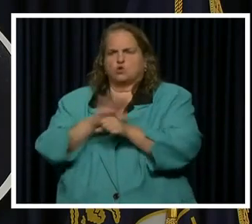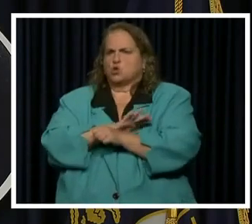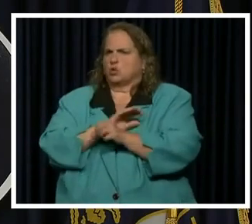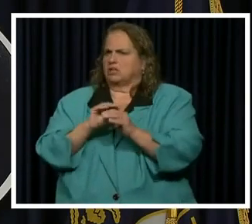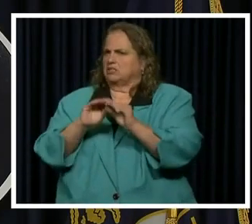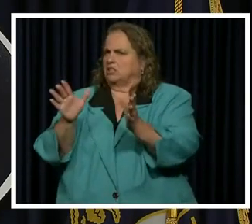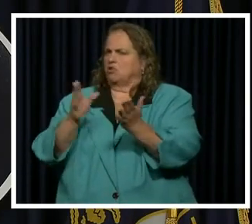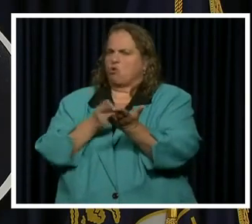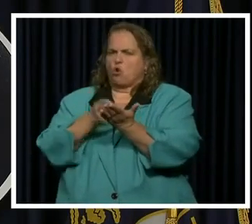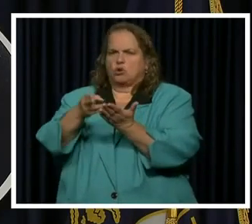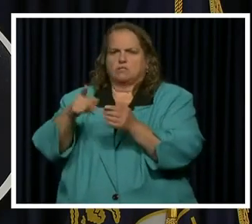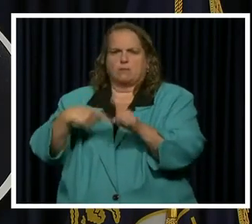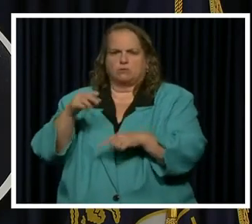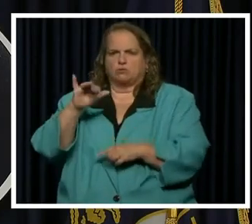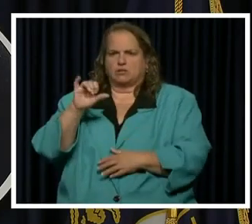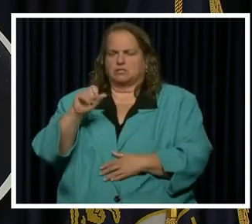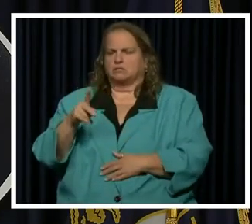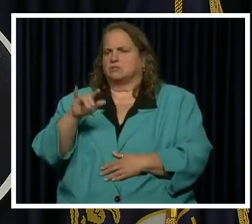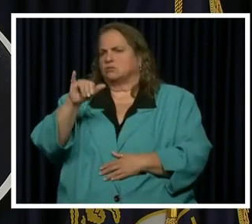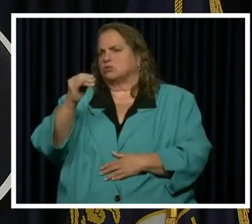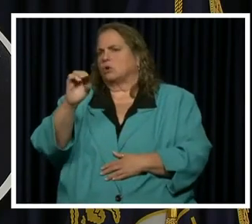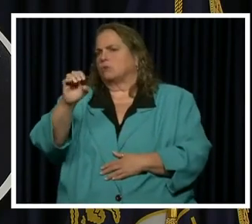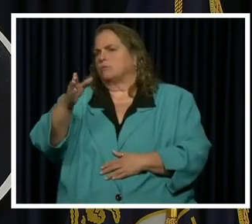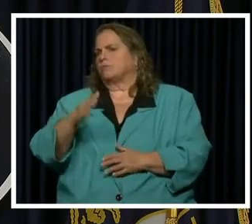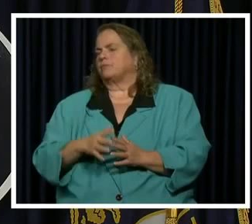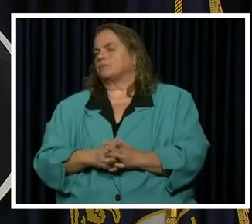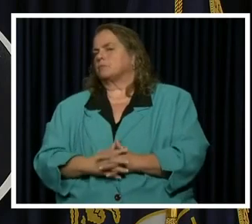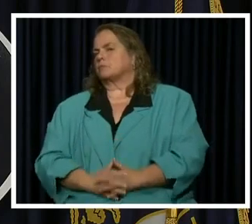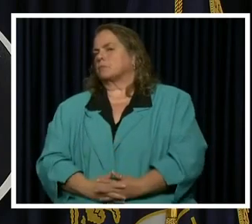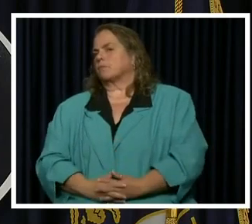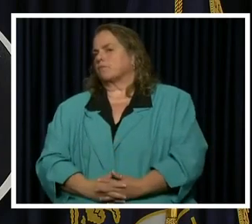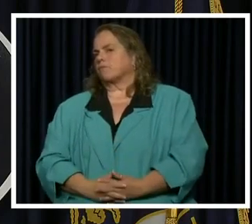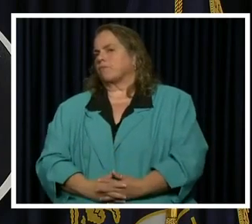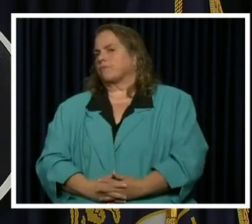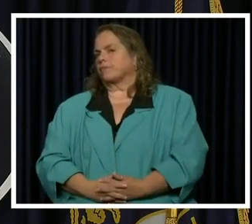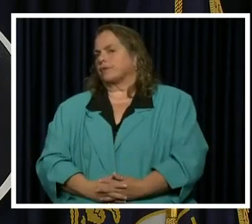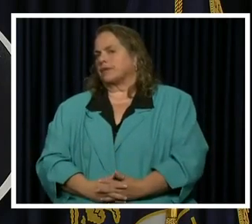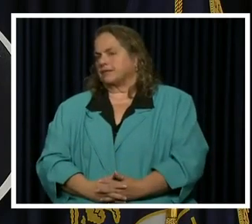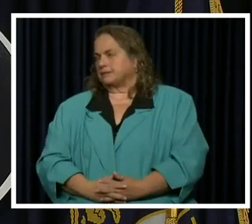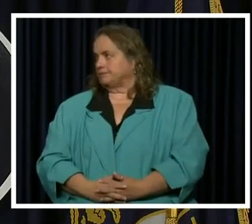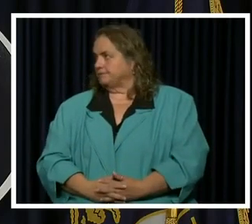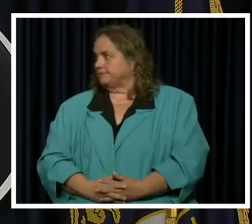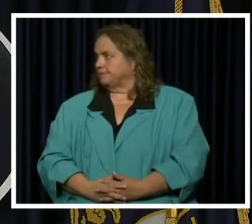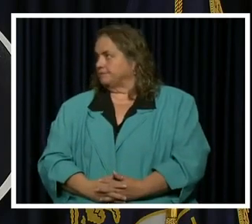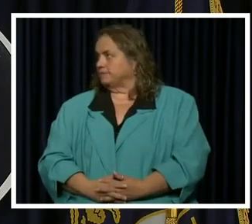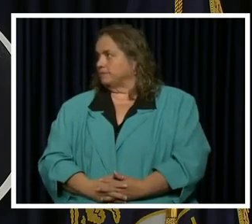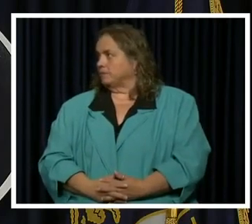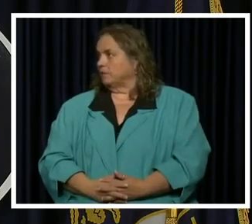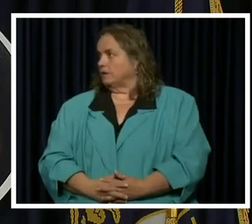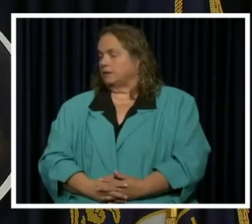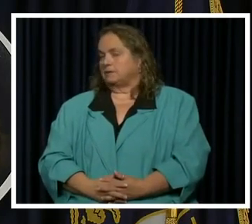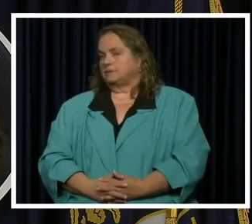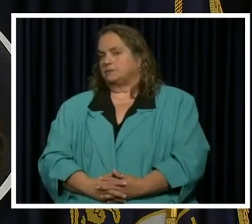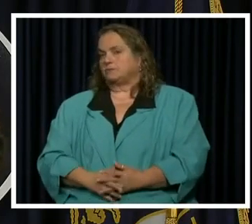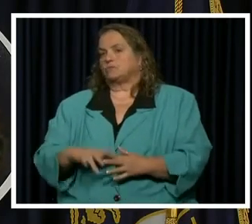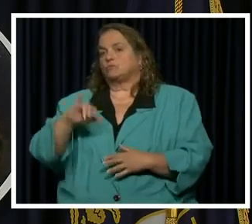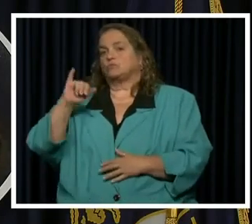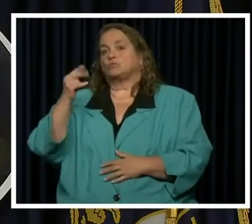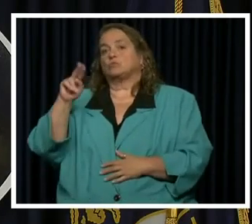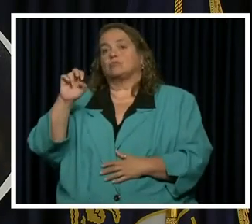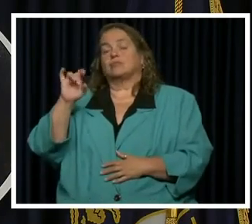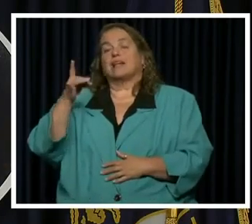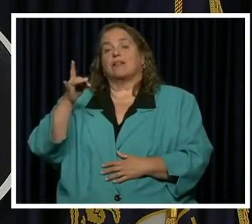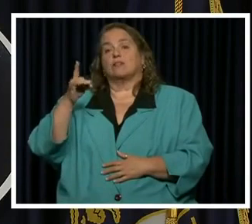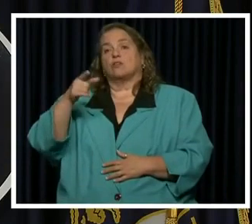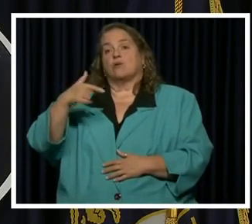about the risks. Joe. On your list of June 8th, reopening outdoor attractions and you had aquariums.